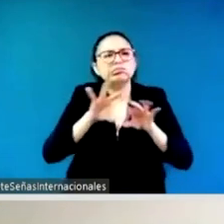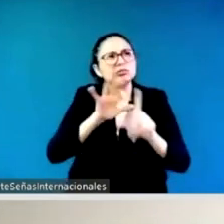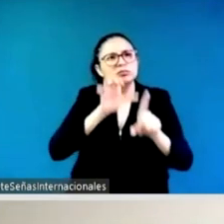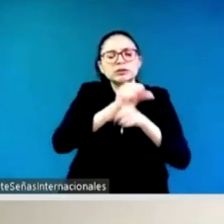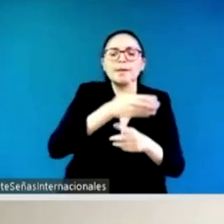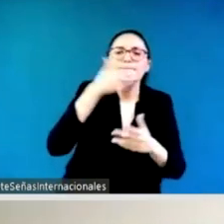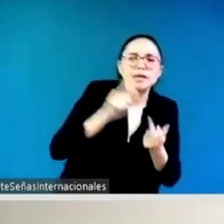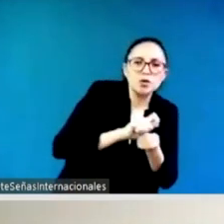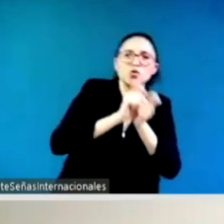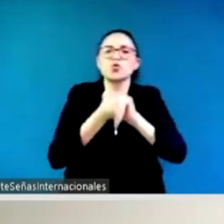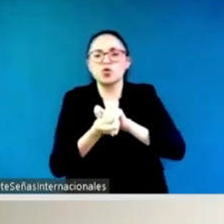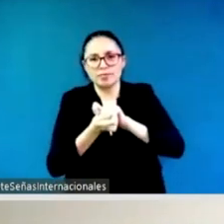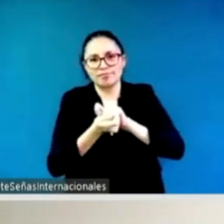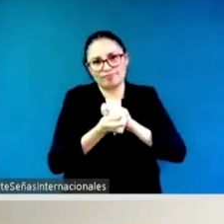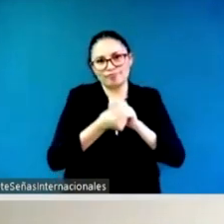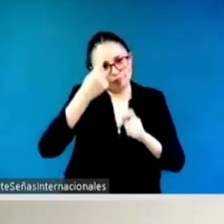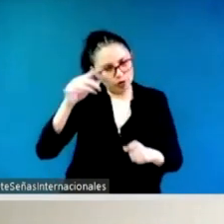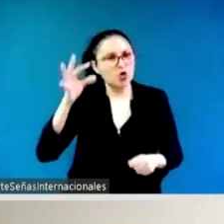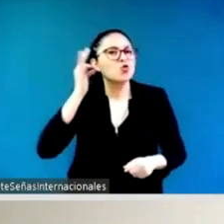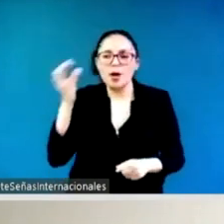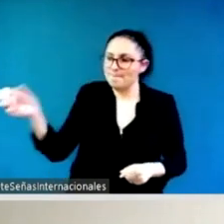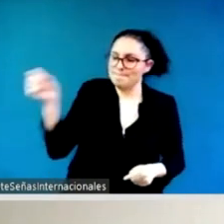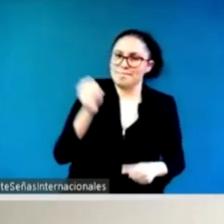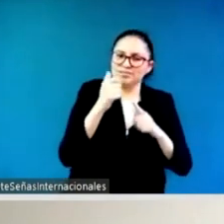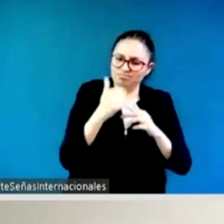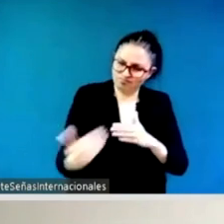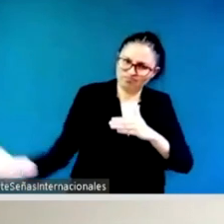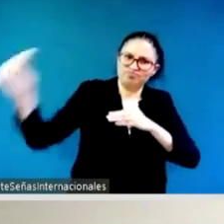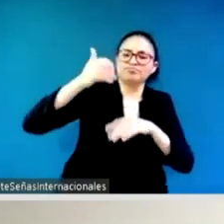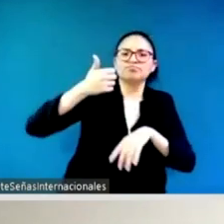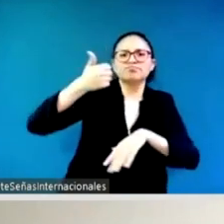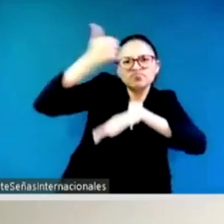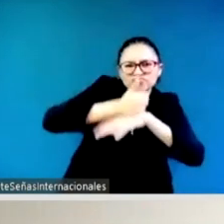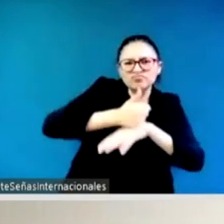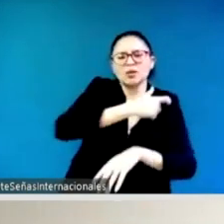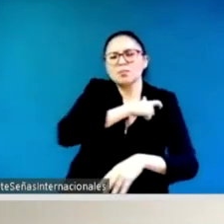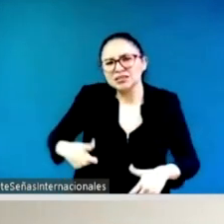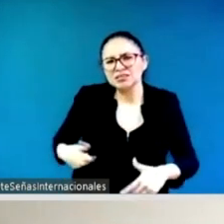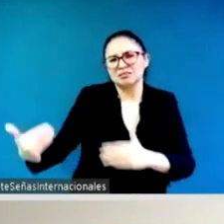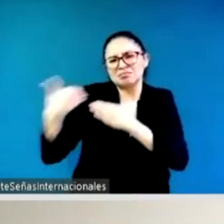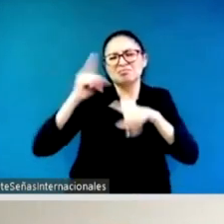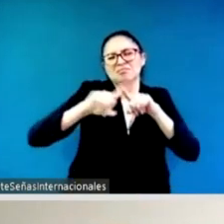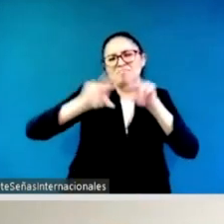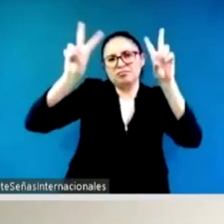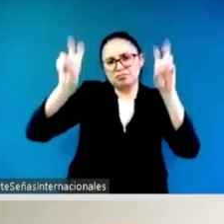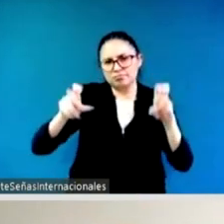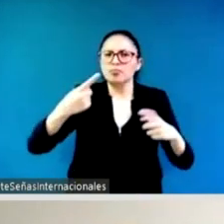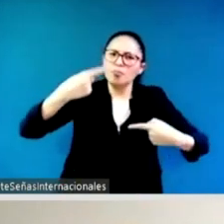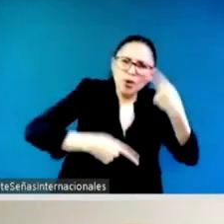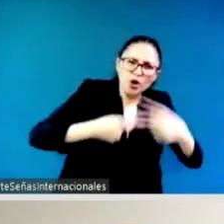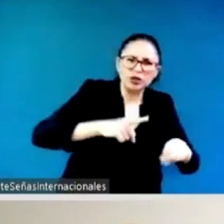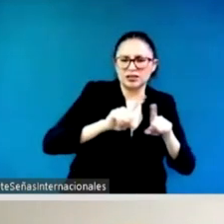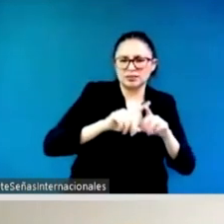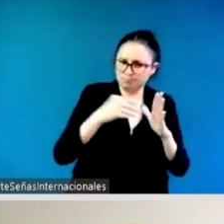or changes to law and that's absolutely true yeah thank you shamisa does anyone else like to take this